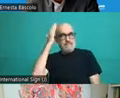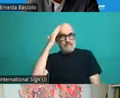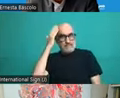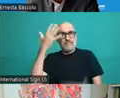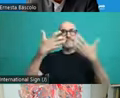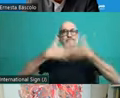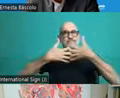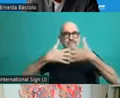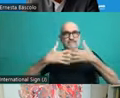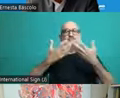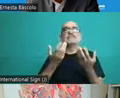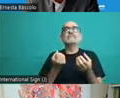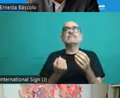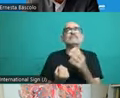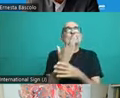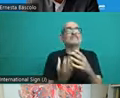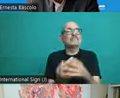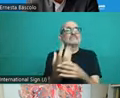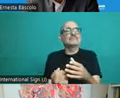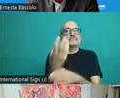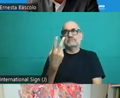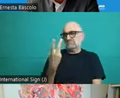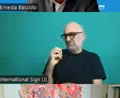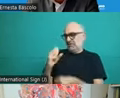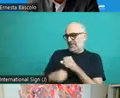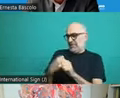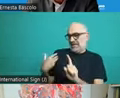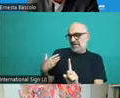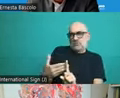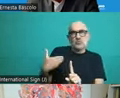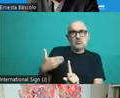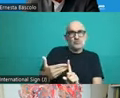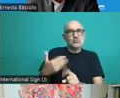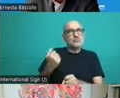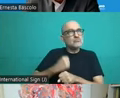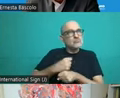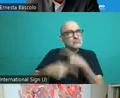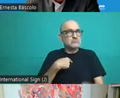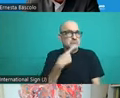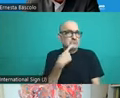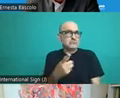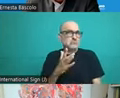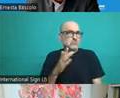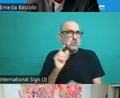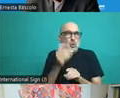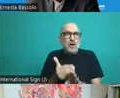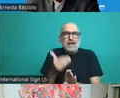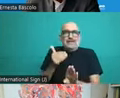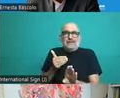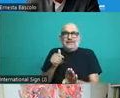perhaps even a little bit earlier, and they have to do with a superintendency, the regulatory agencies.